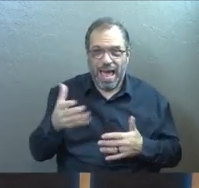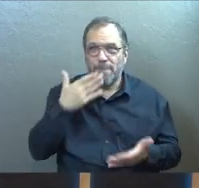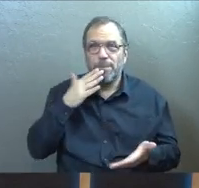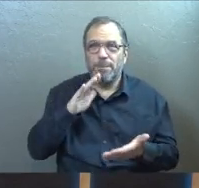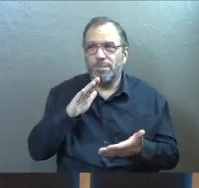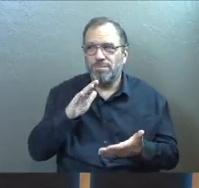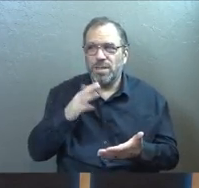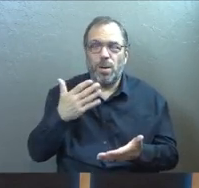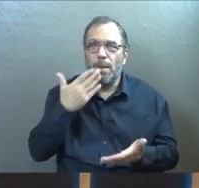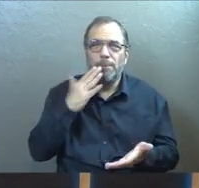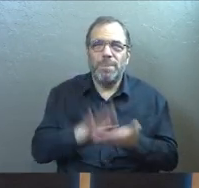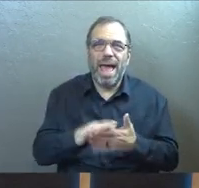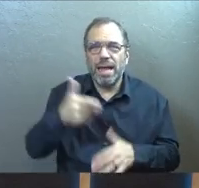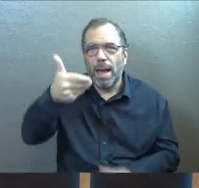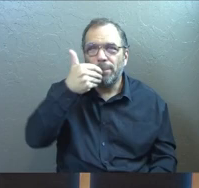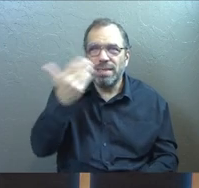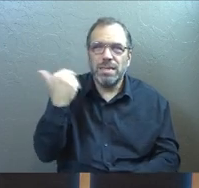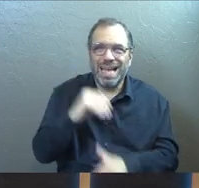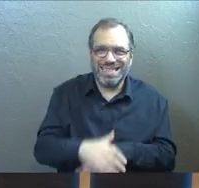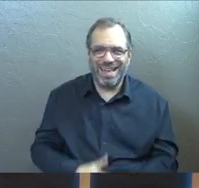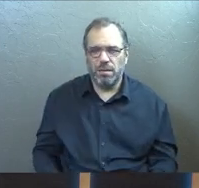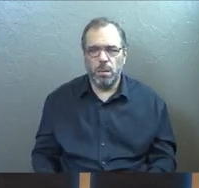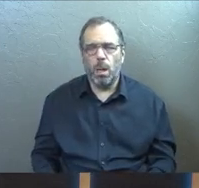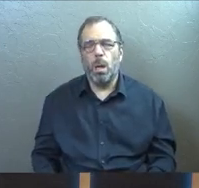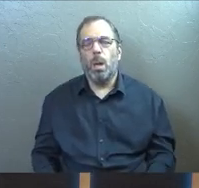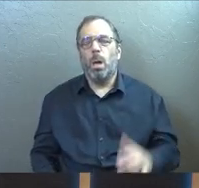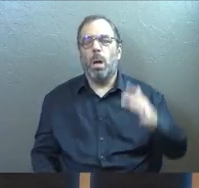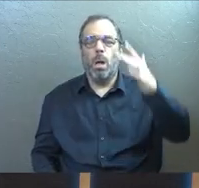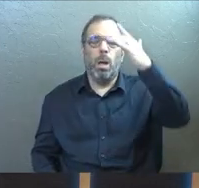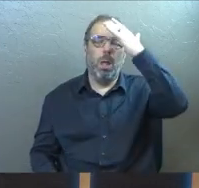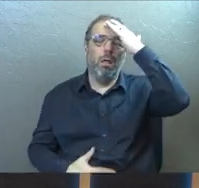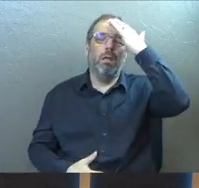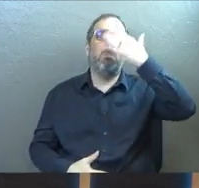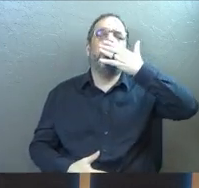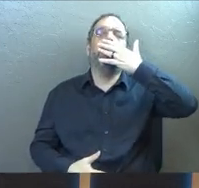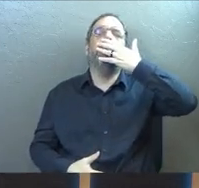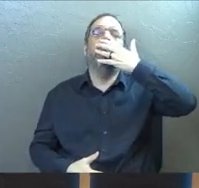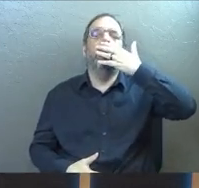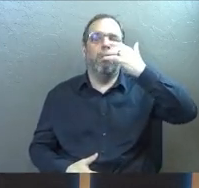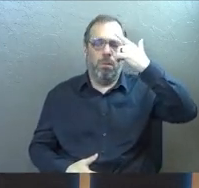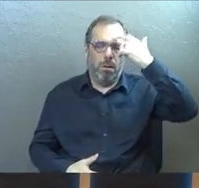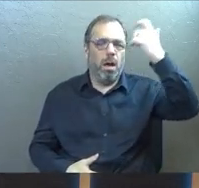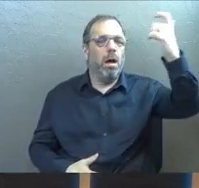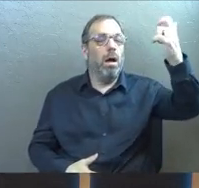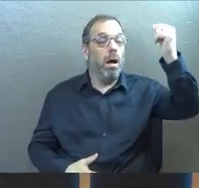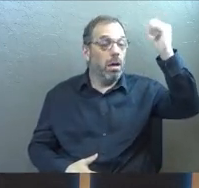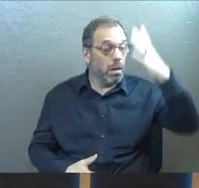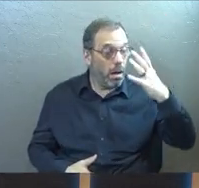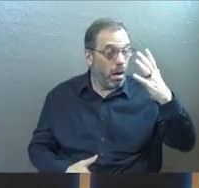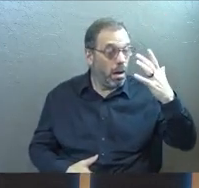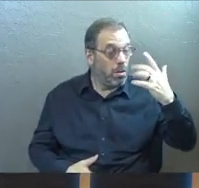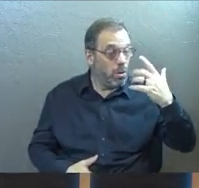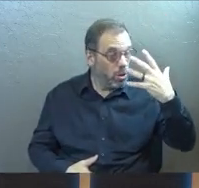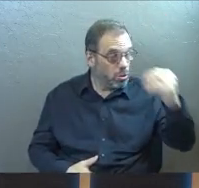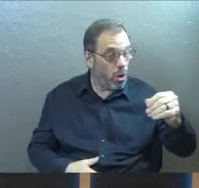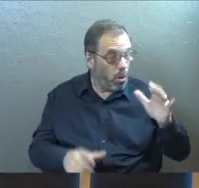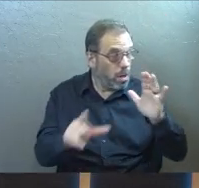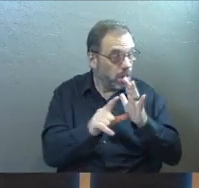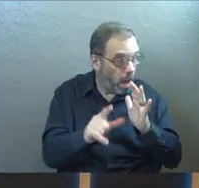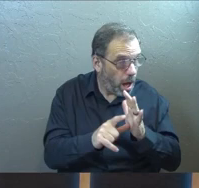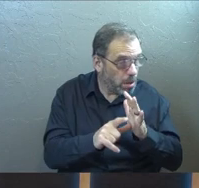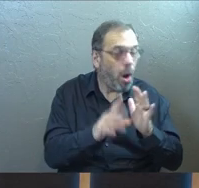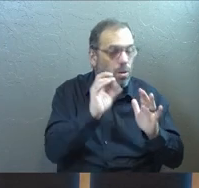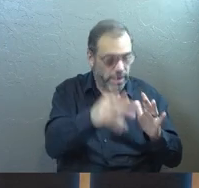bad pizza the night before? And he actually heard God. And, you know, all of this kind of stuff. I mean, all these things were the discussions. And we got a healthy